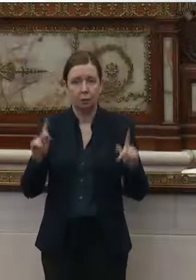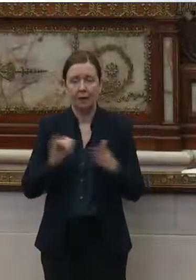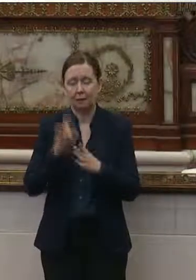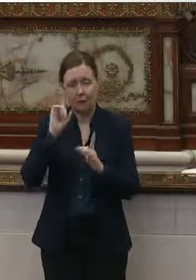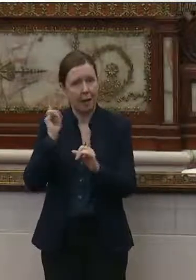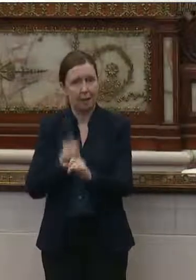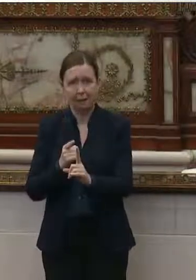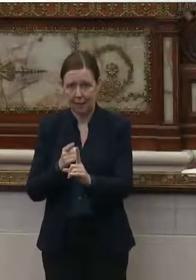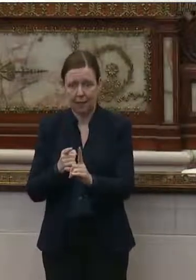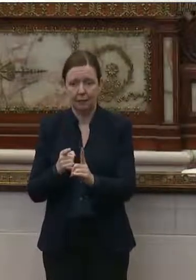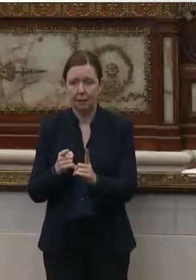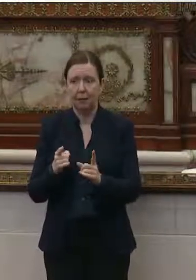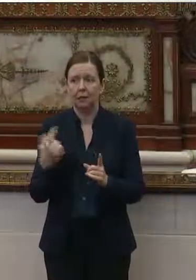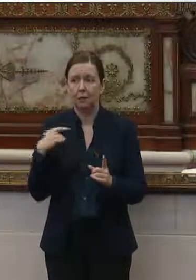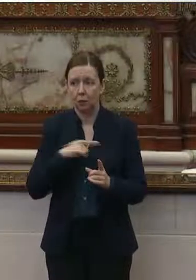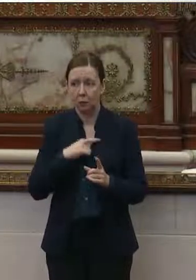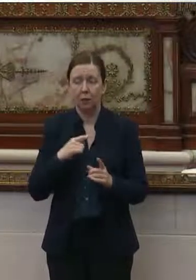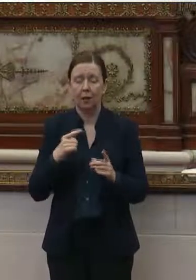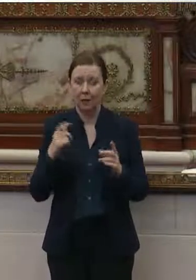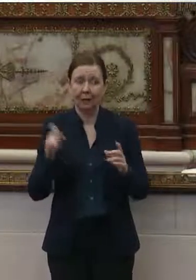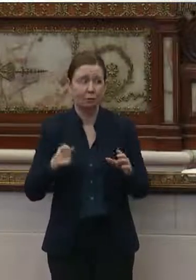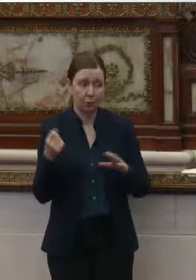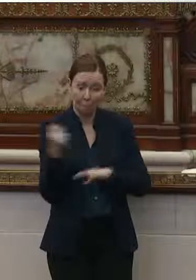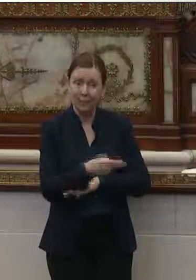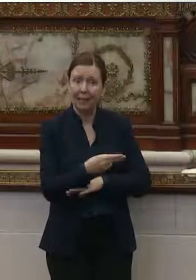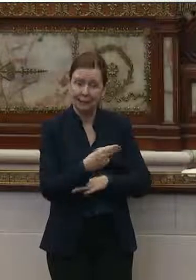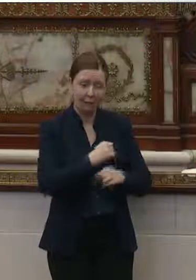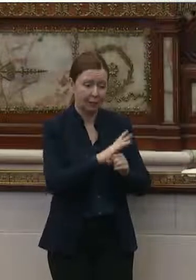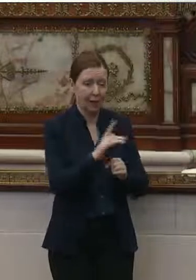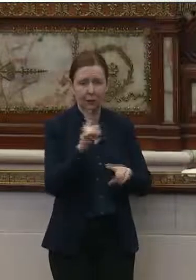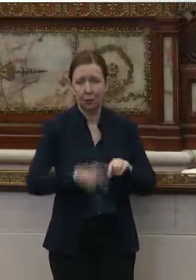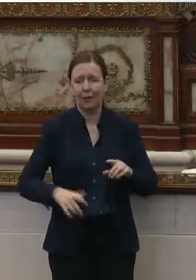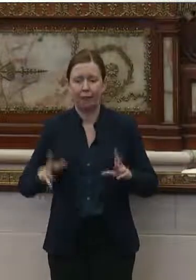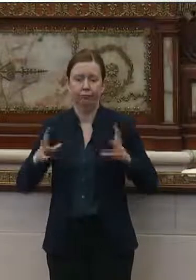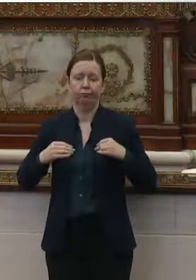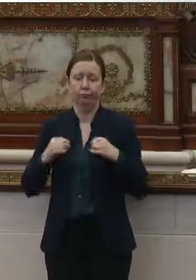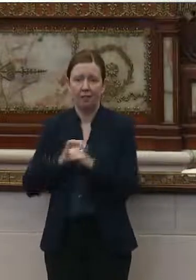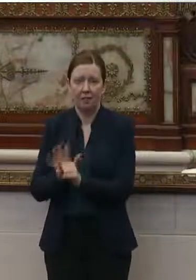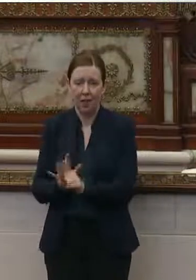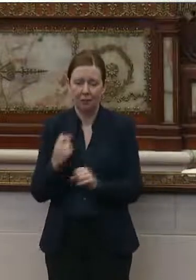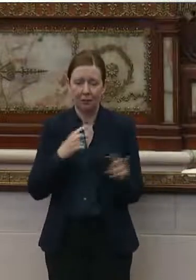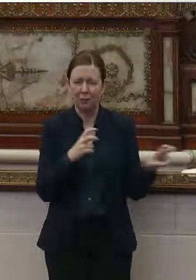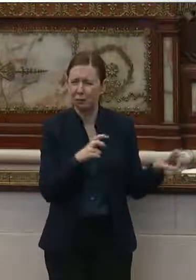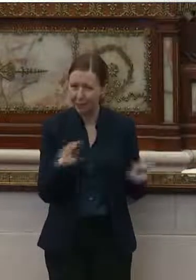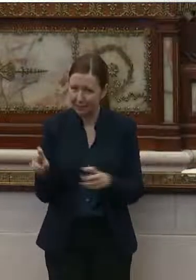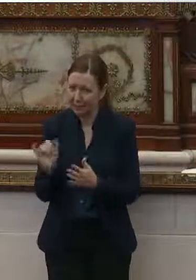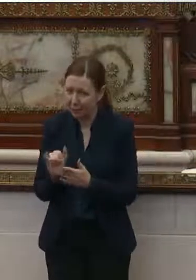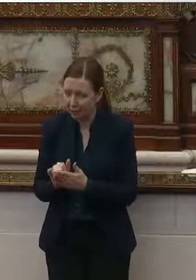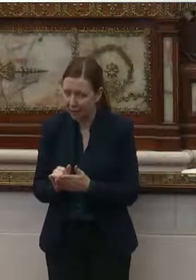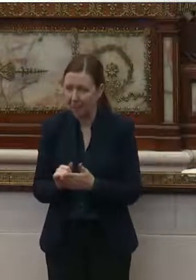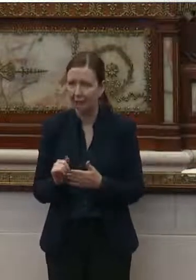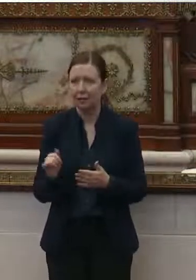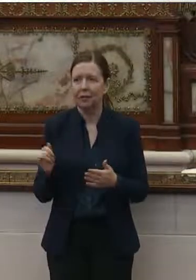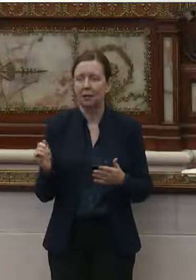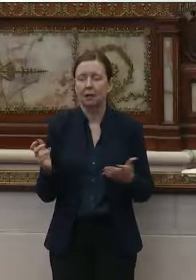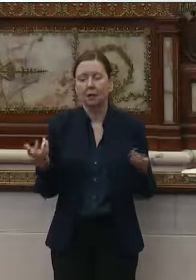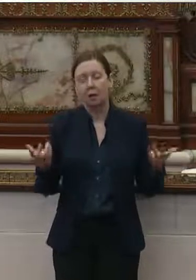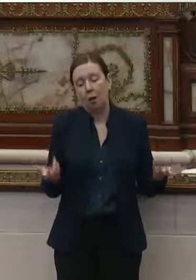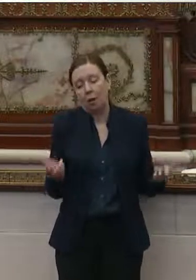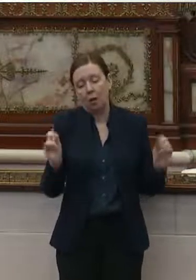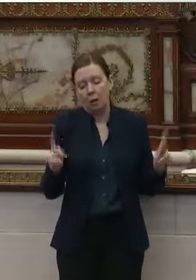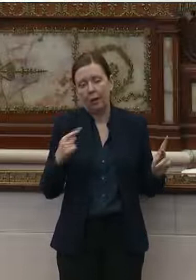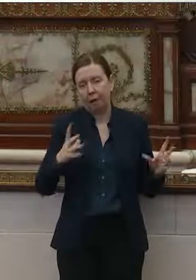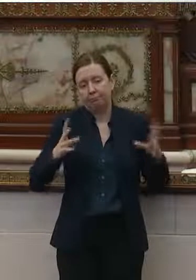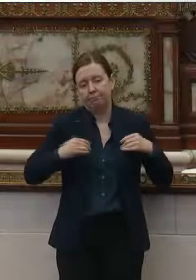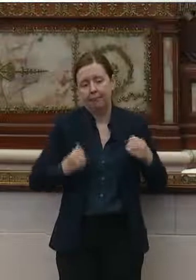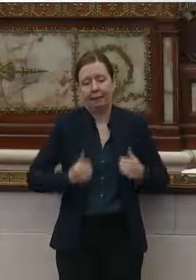mindset of beating the virus instead of living with the virus. I think we've kind of transitioned into this phase of life where we're saying, well, we're just going to